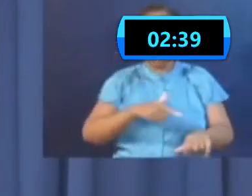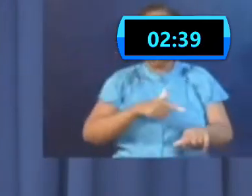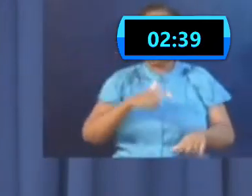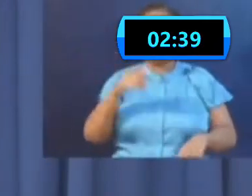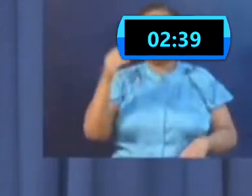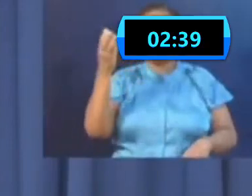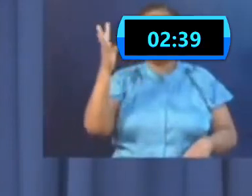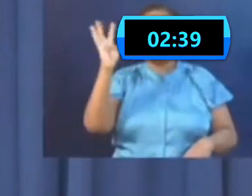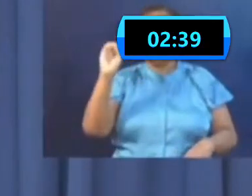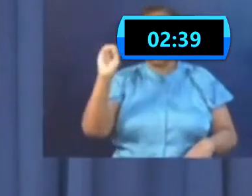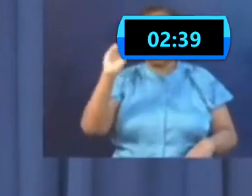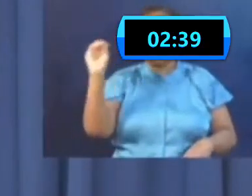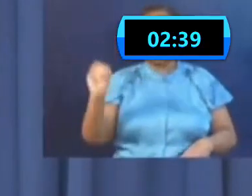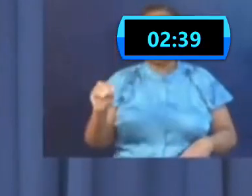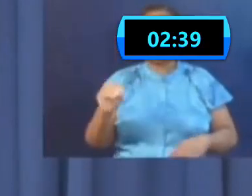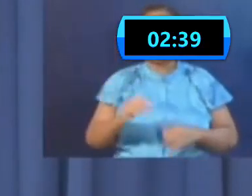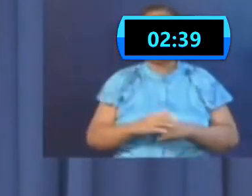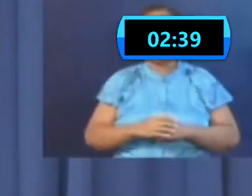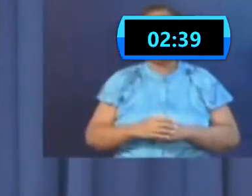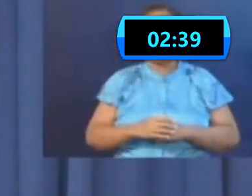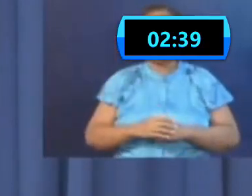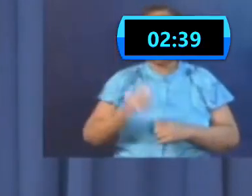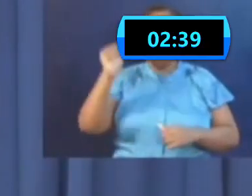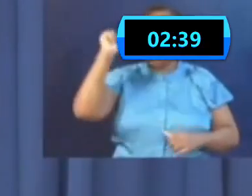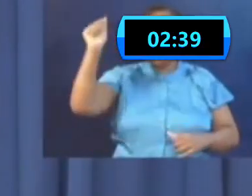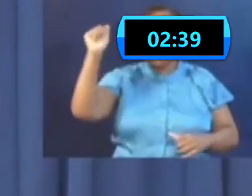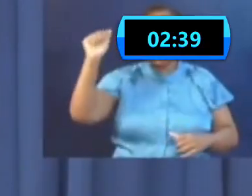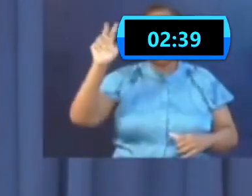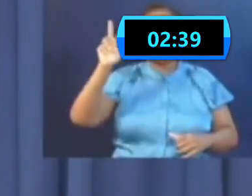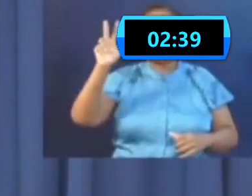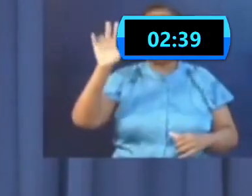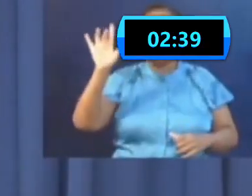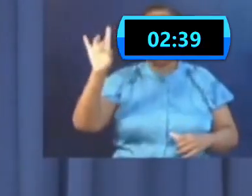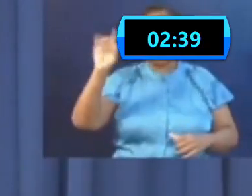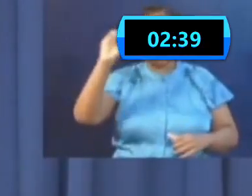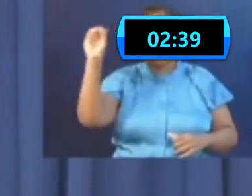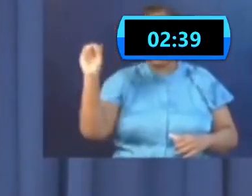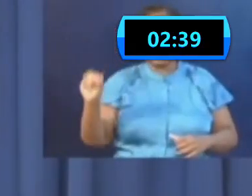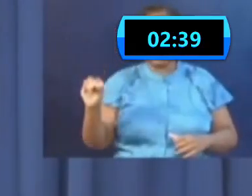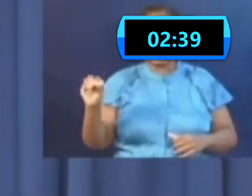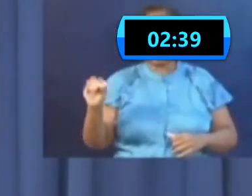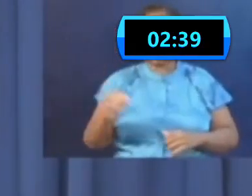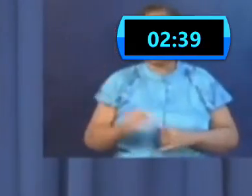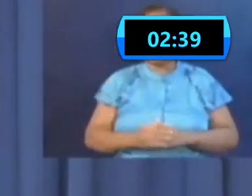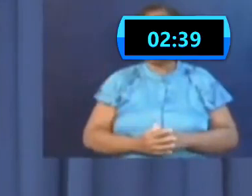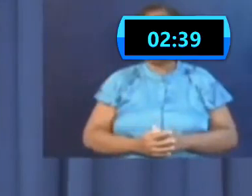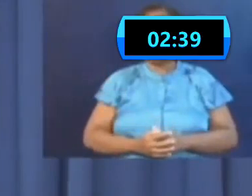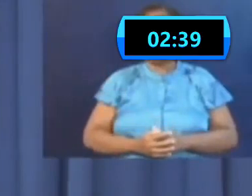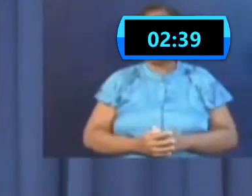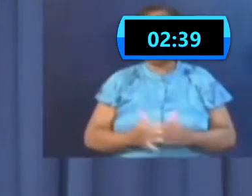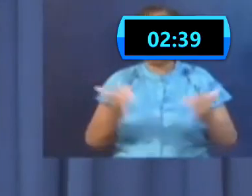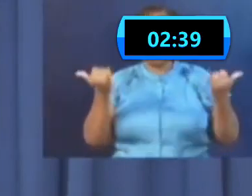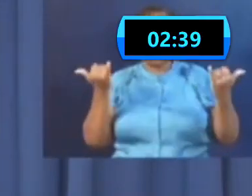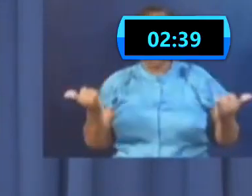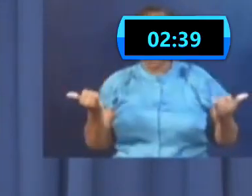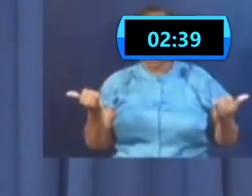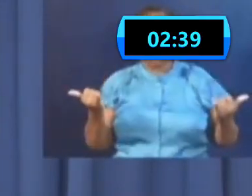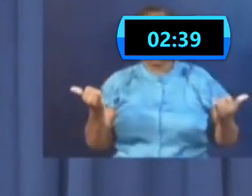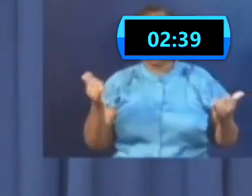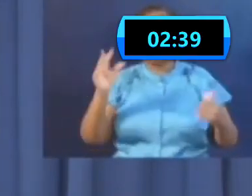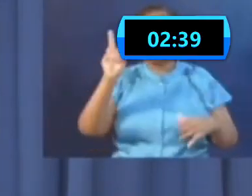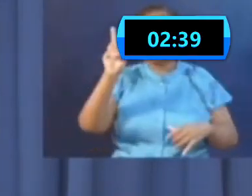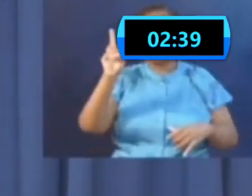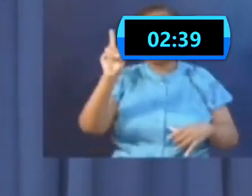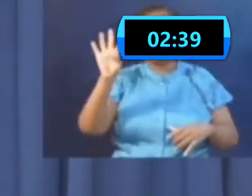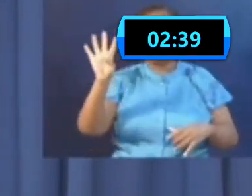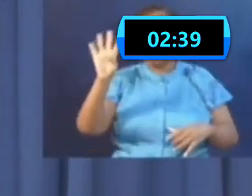only gone down slightly to 38%. So overall, right now we have a 24% occupancy